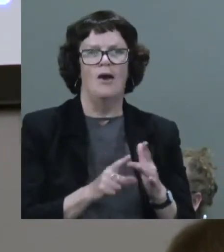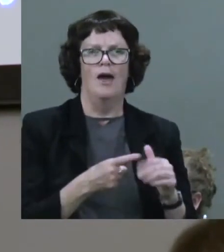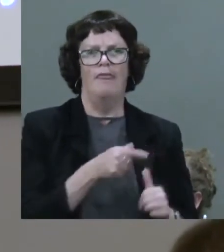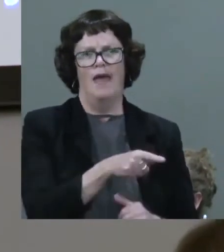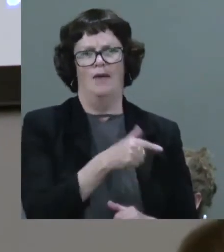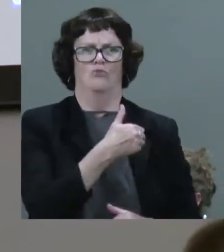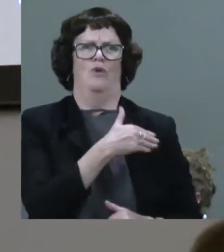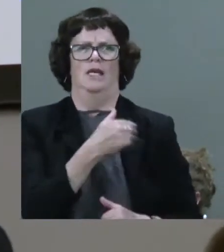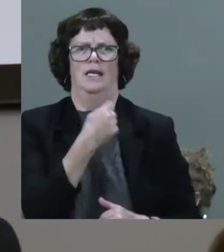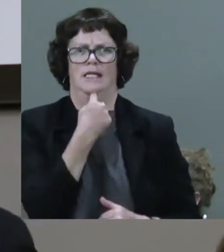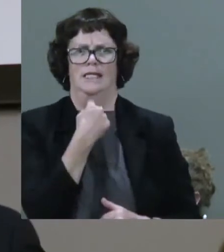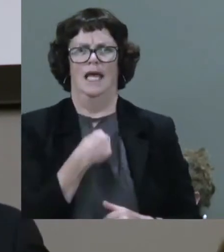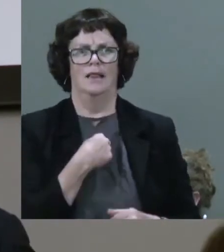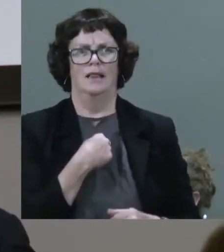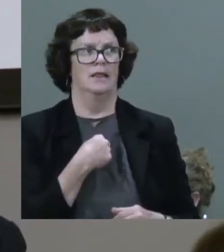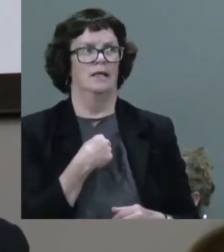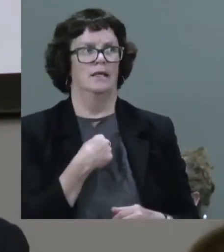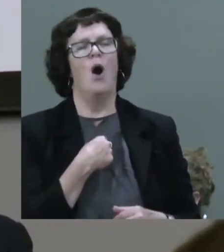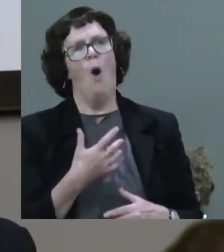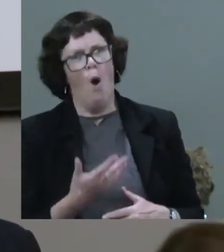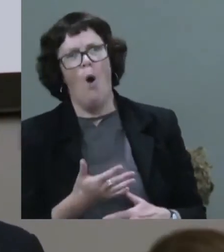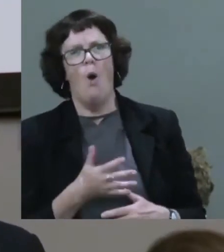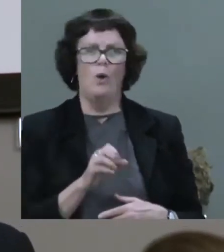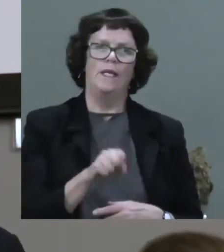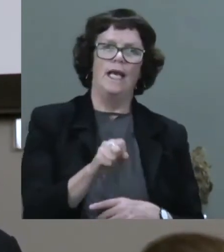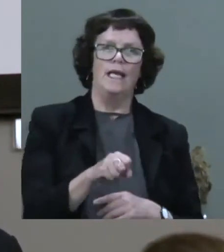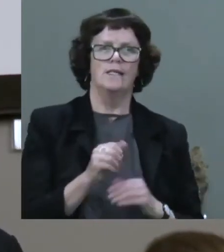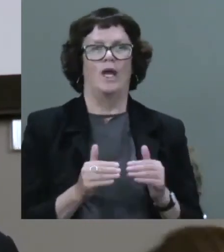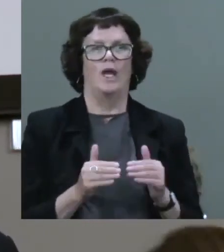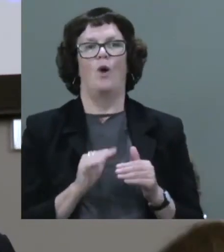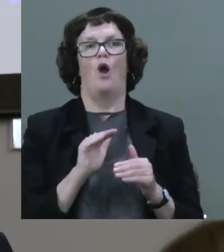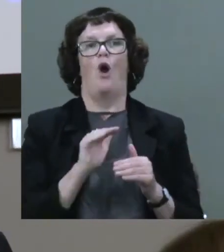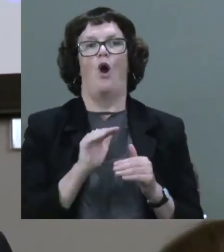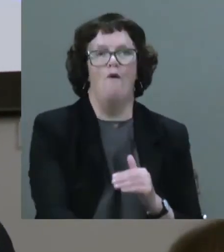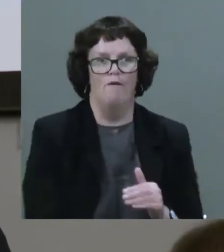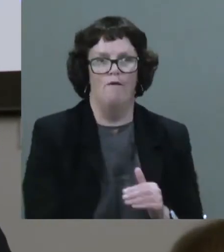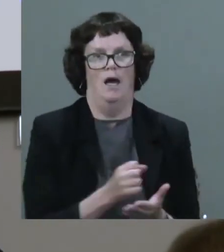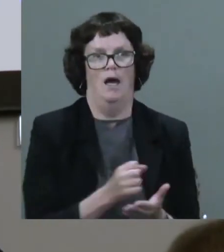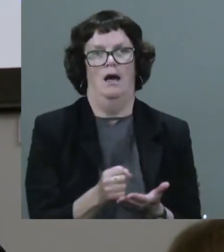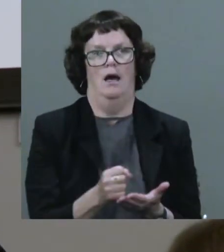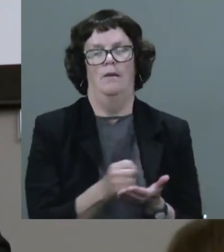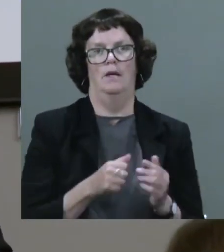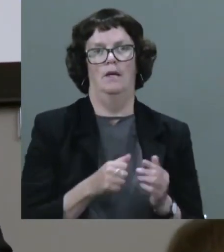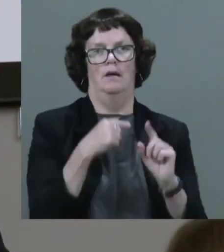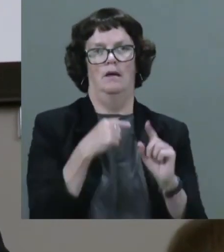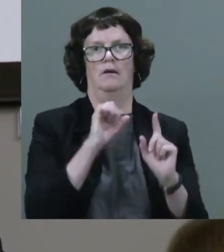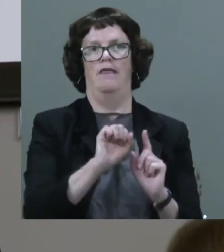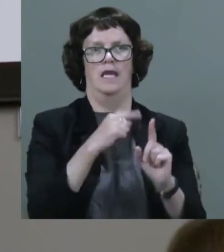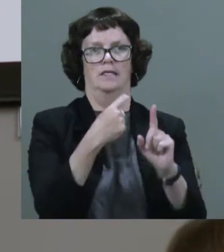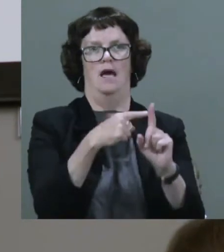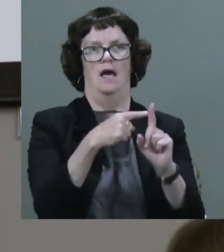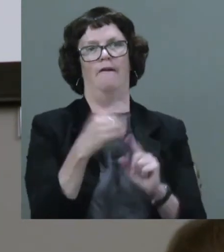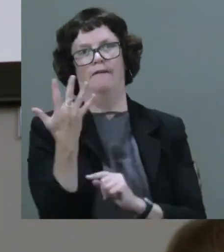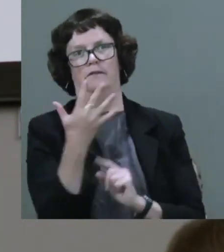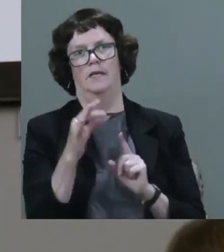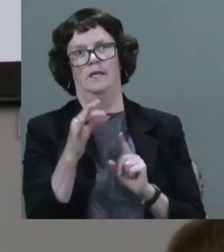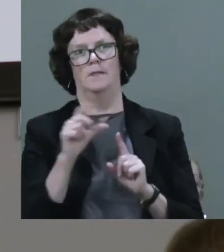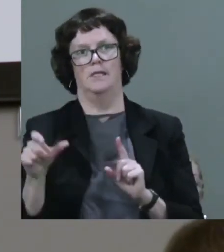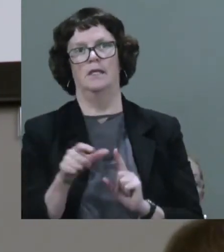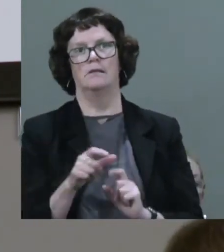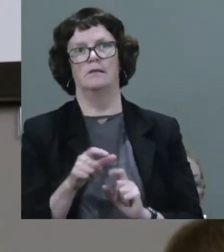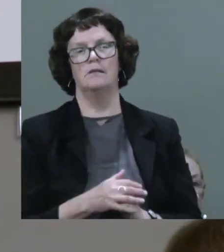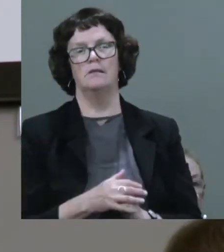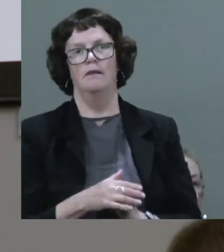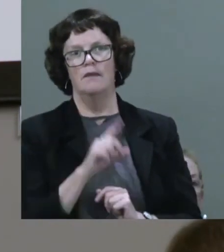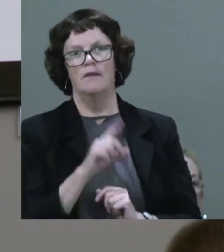as they've told me, that they're in fact exceeding at the moment their target of 15% employment